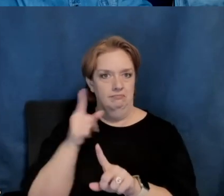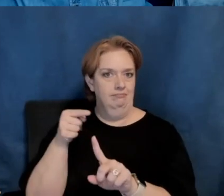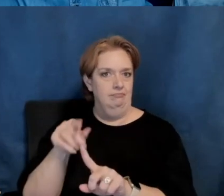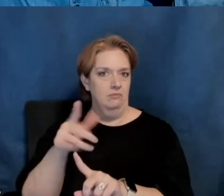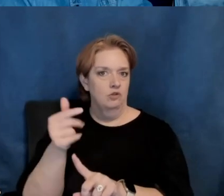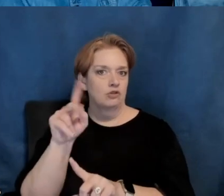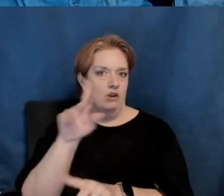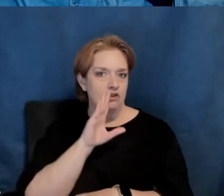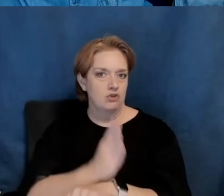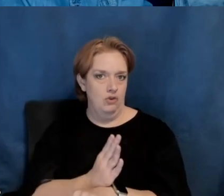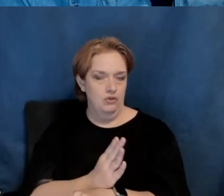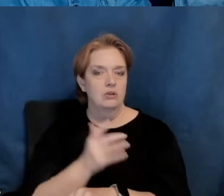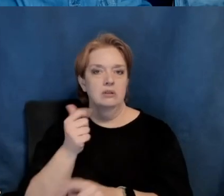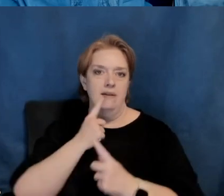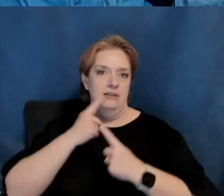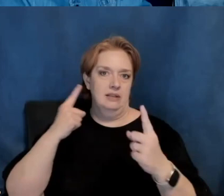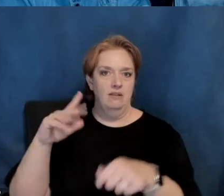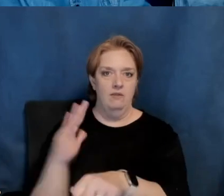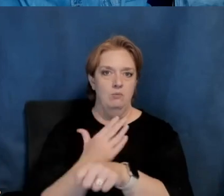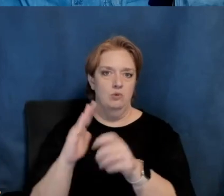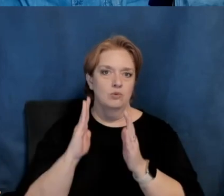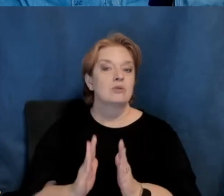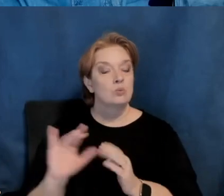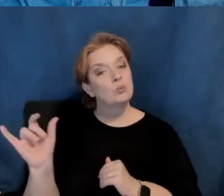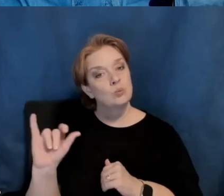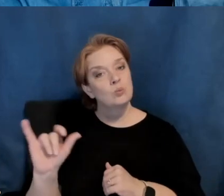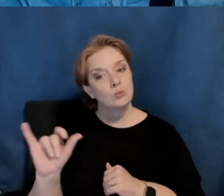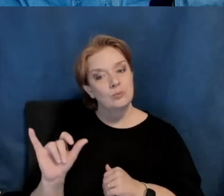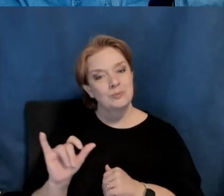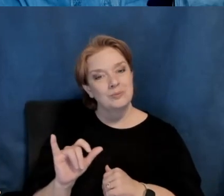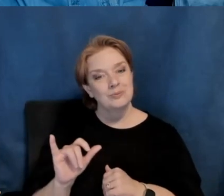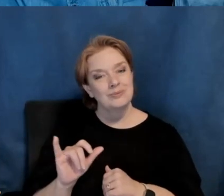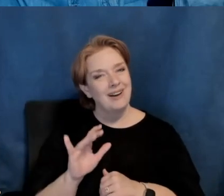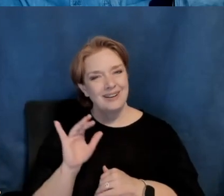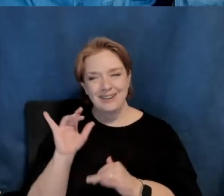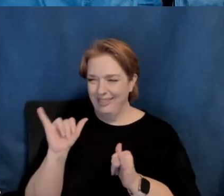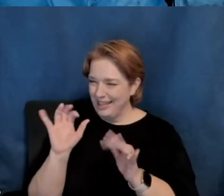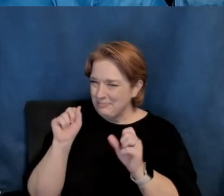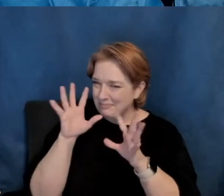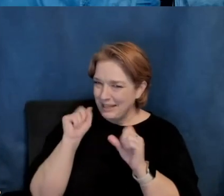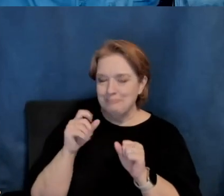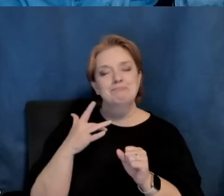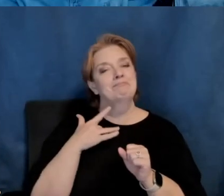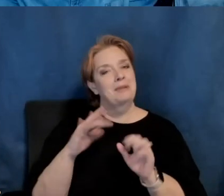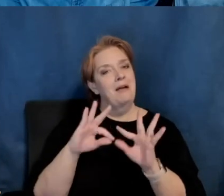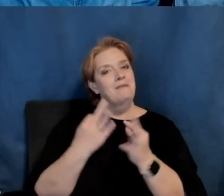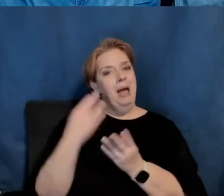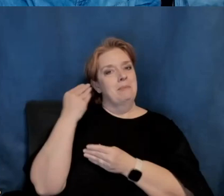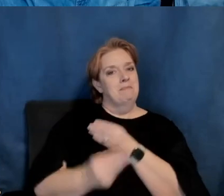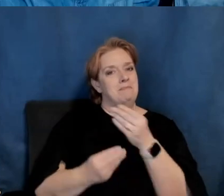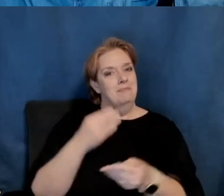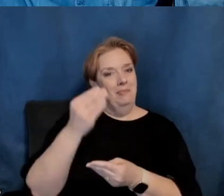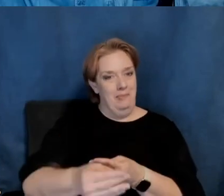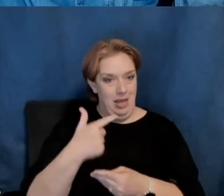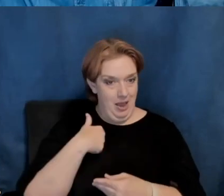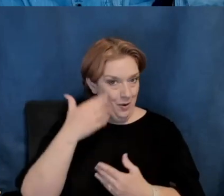uh, quite, uh, successful musician. So, um, these things, uh, these things tend to run in families and we, we don't know whether they run in